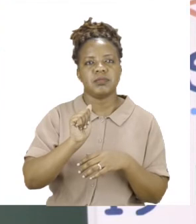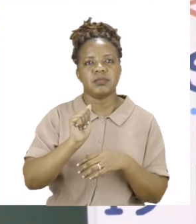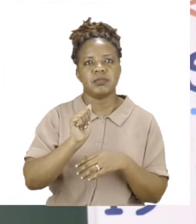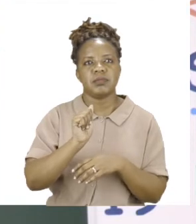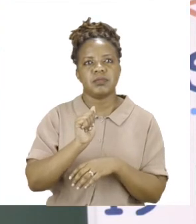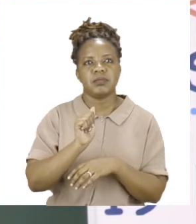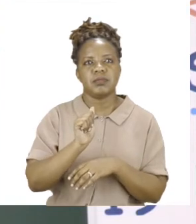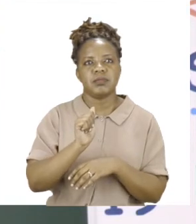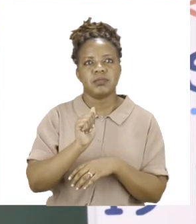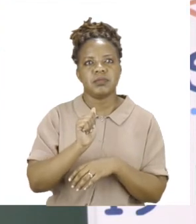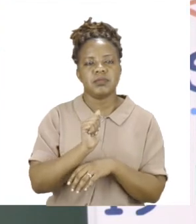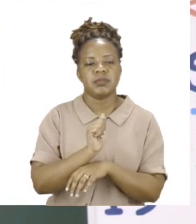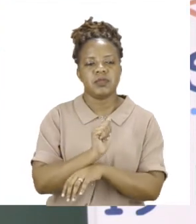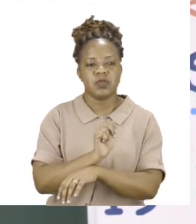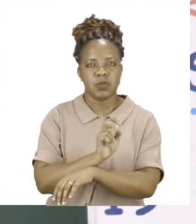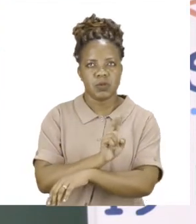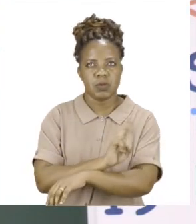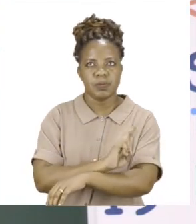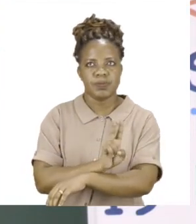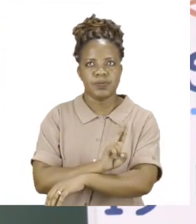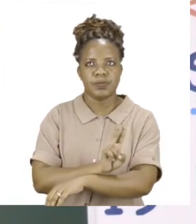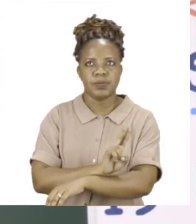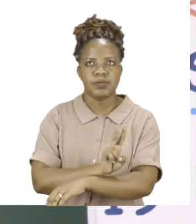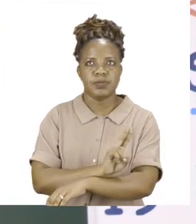word for this sentence is holiday.